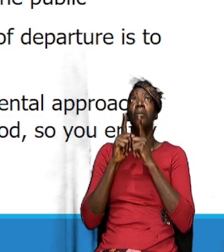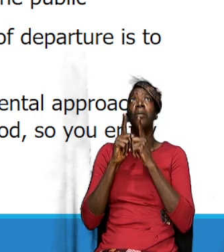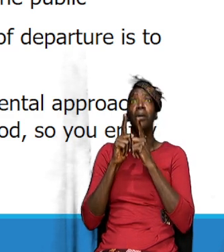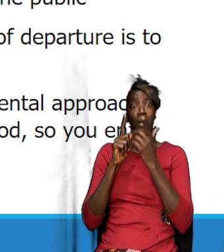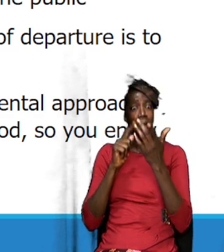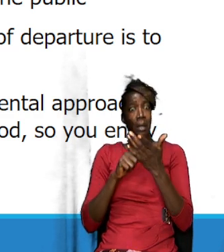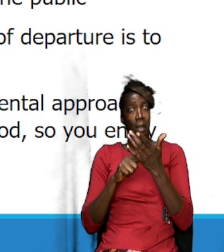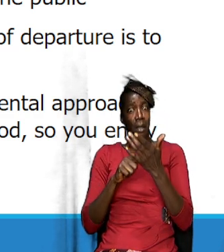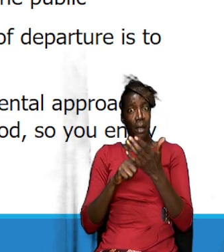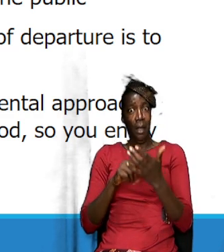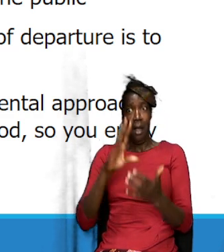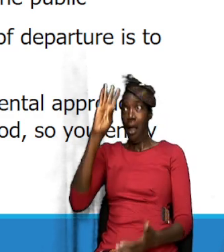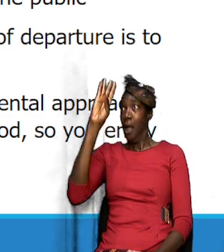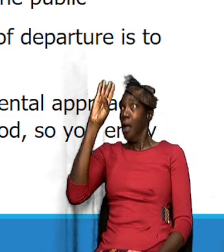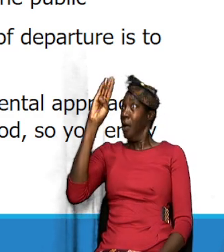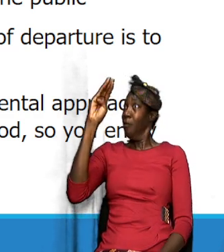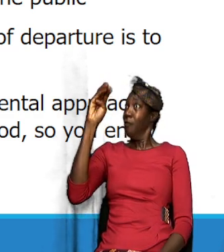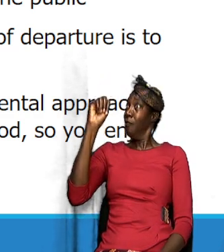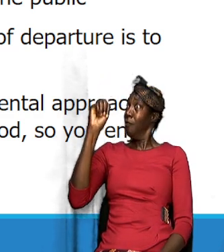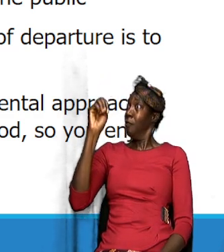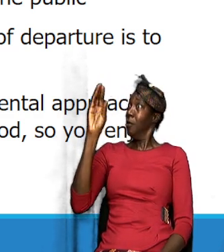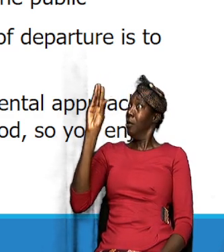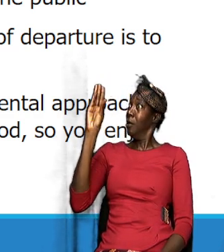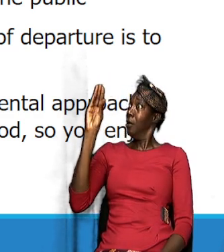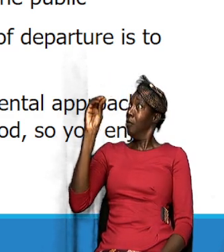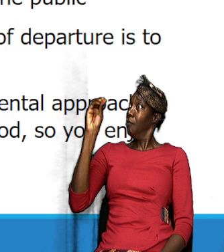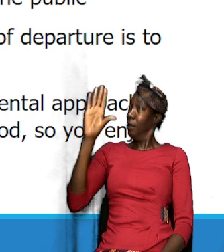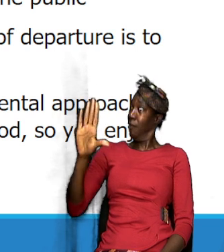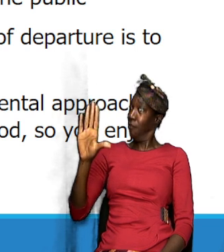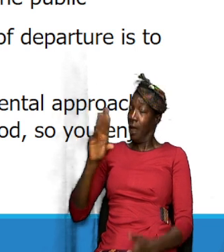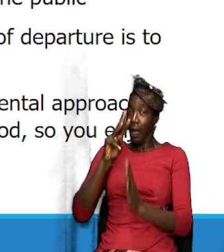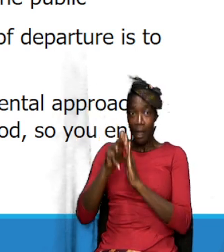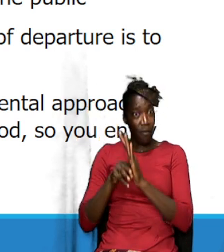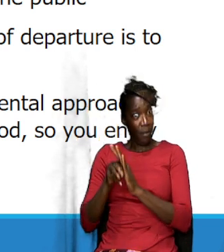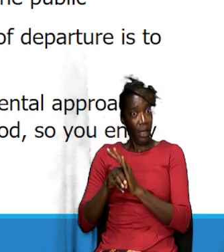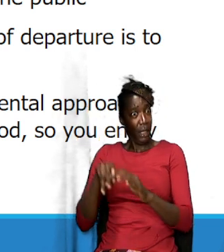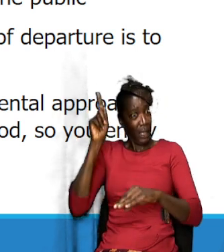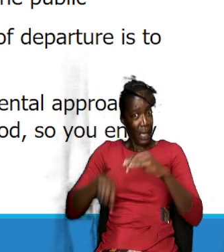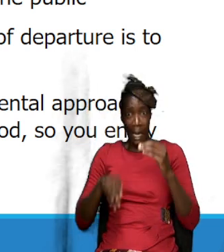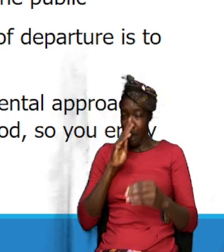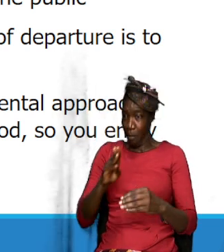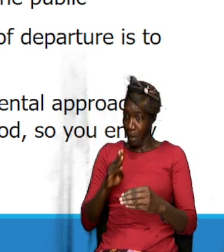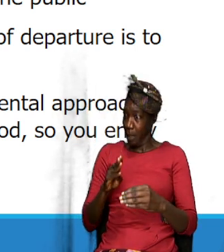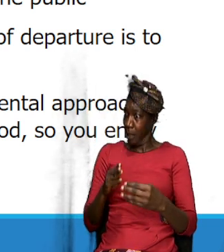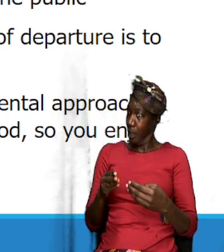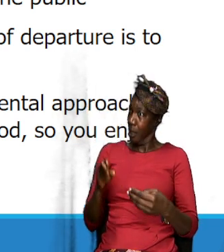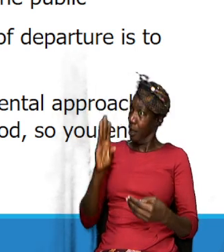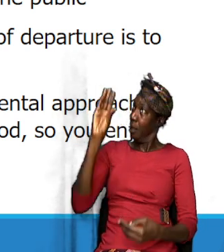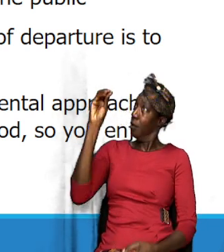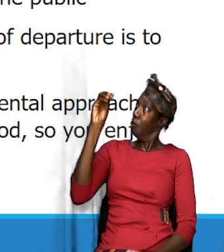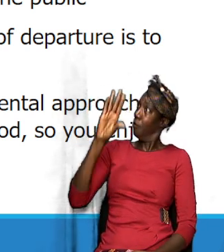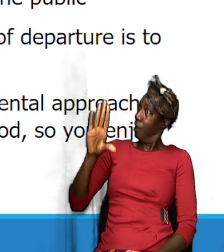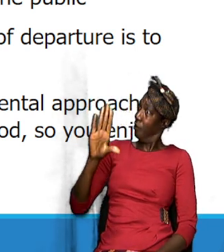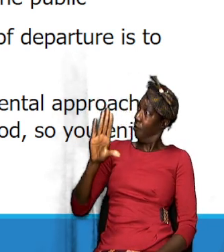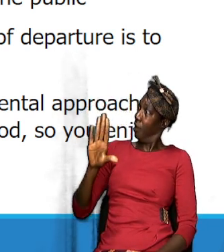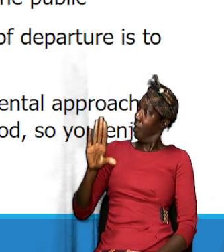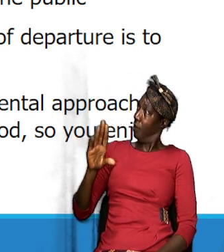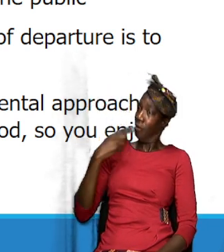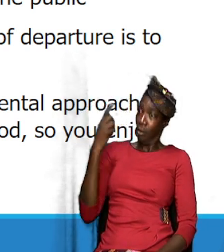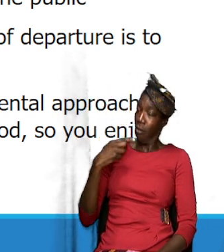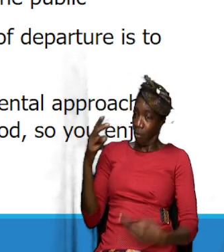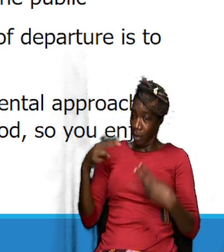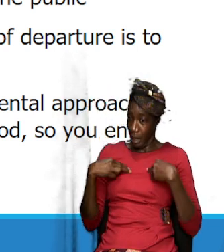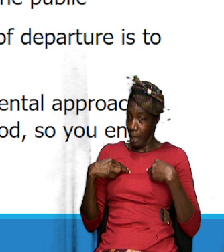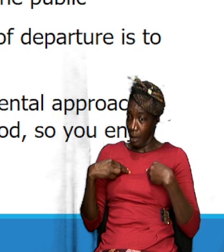45 minutes and I say, no, it can't be 45 minutes already. That means I only have